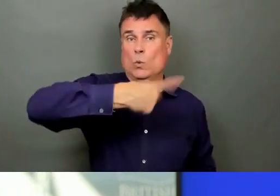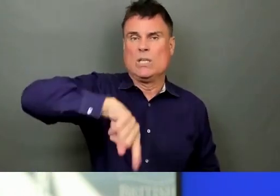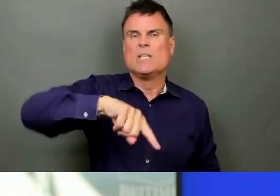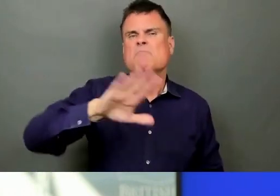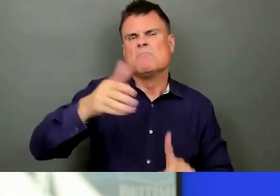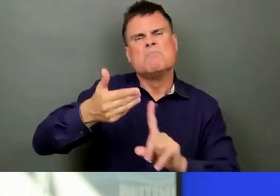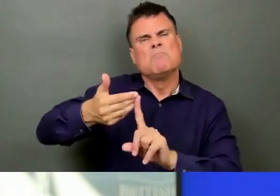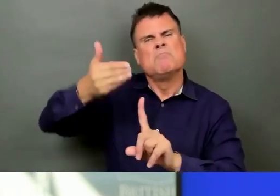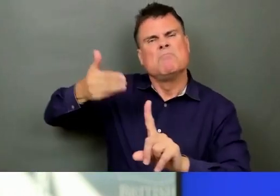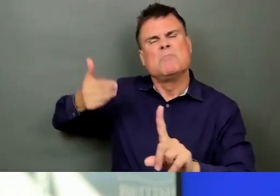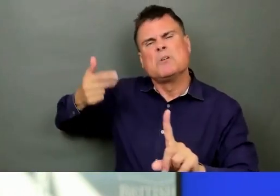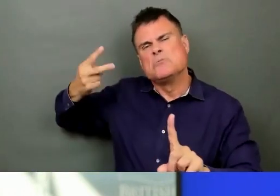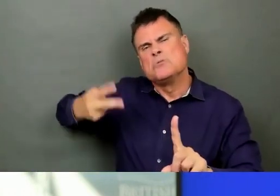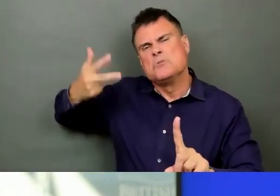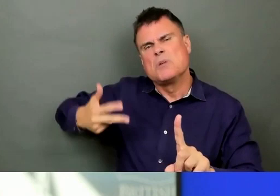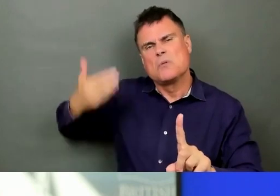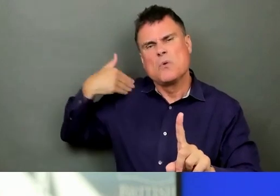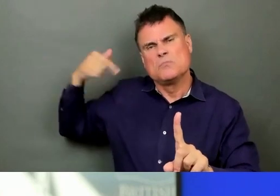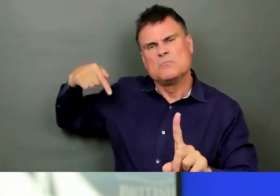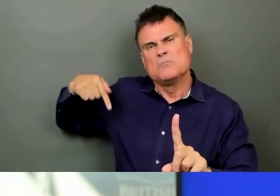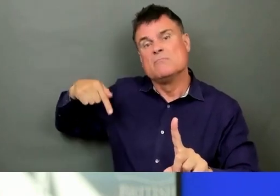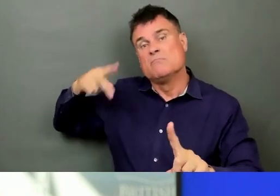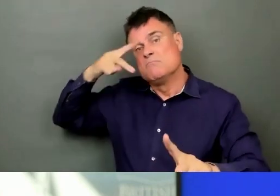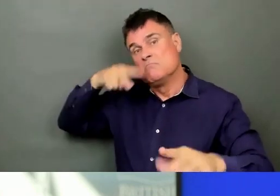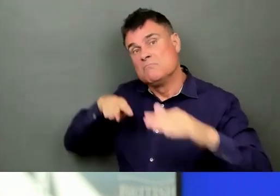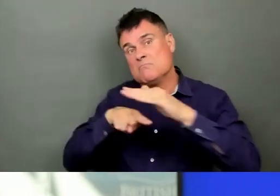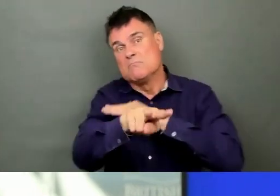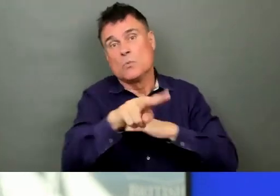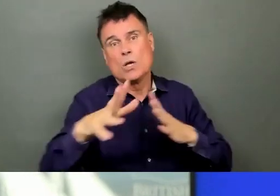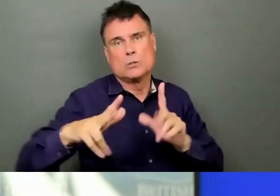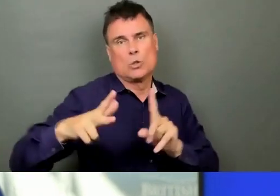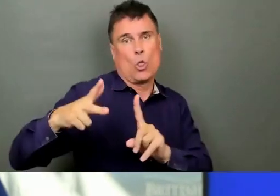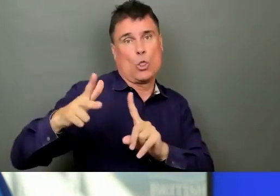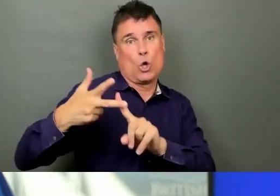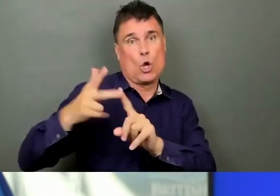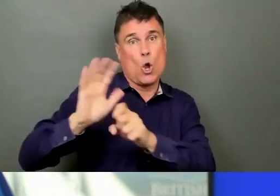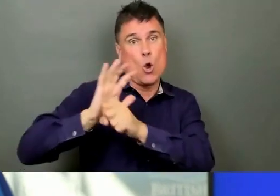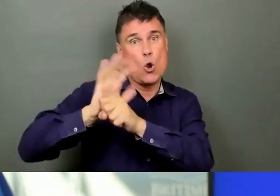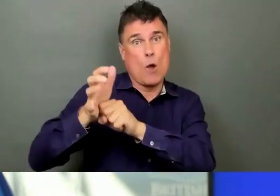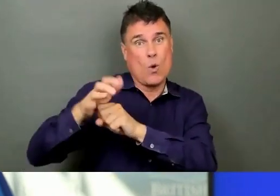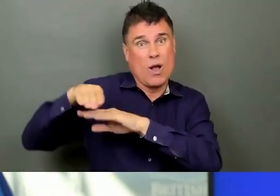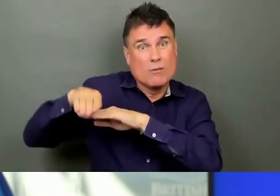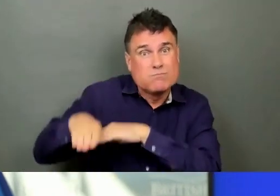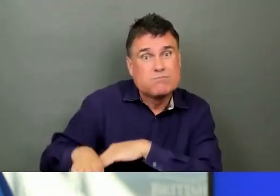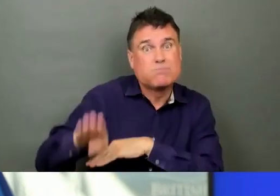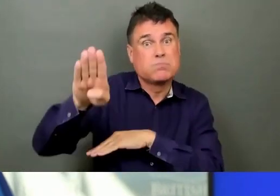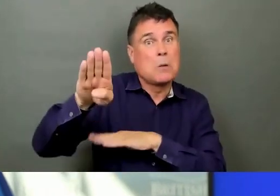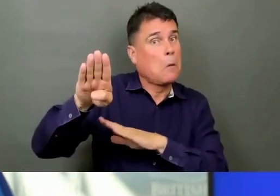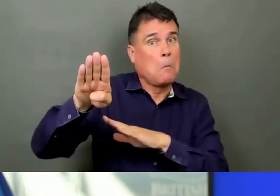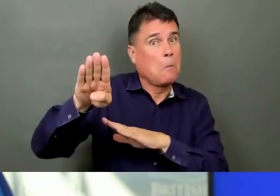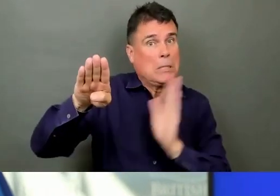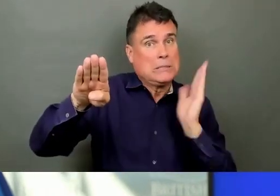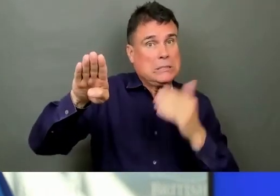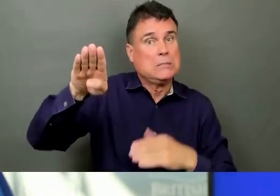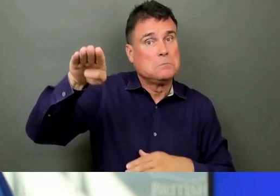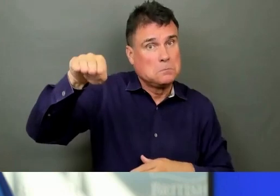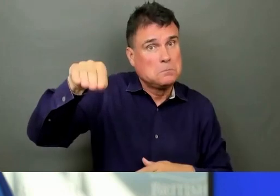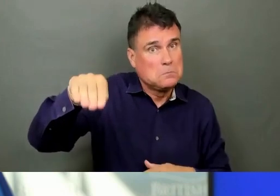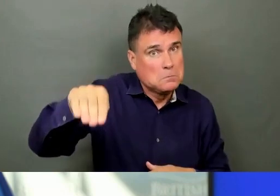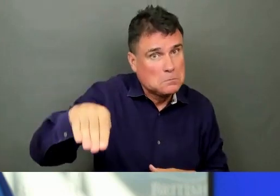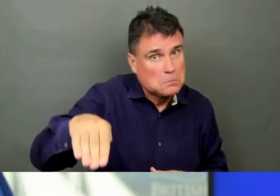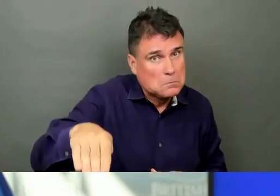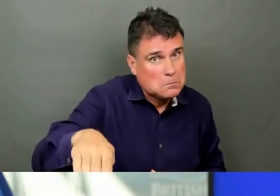heard 30 of the 32 highest days of ambulance calls in history have been in the last period, which means we are seeing a fundamental